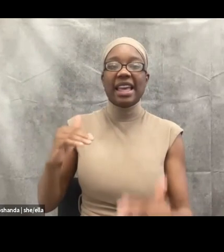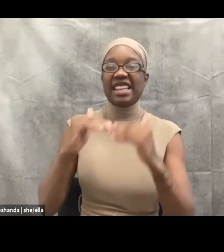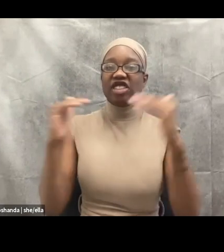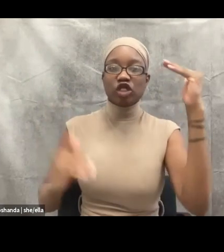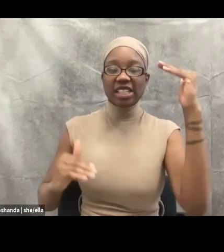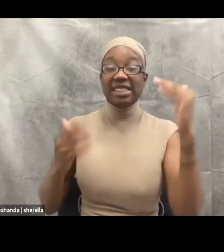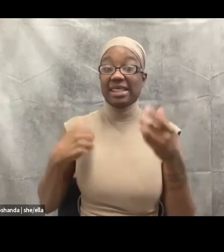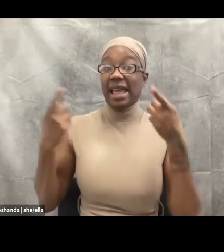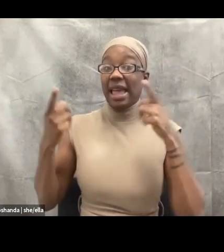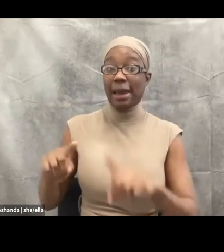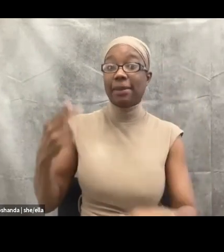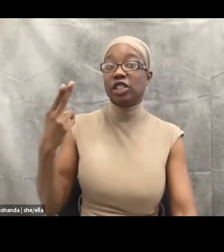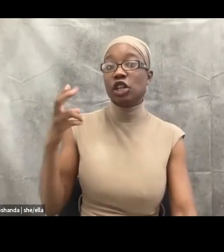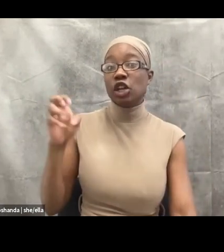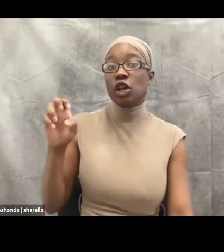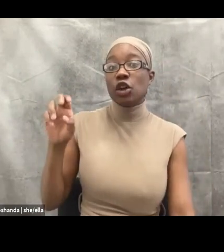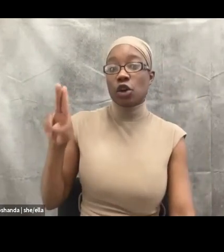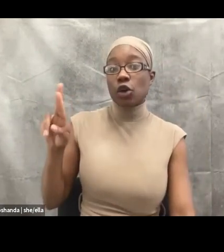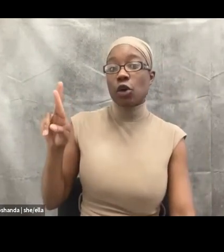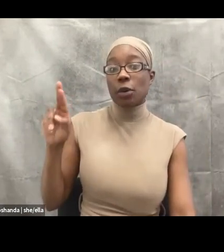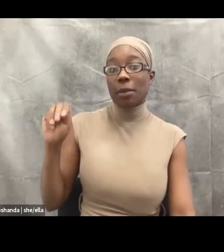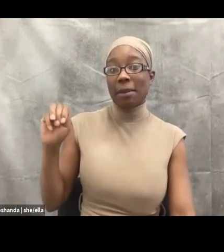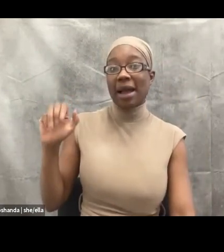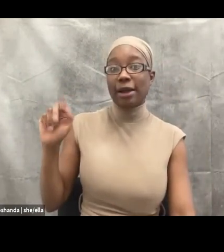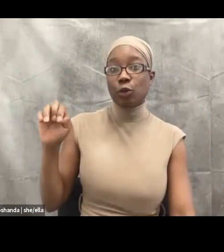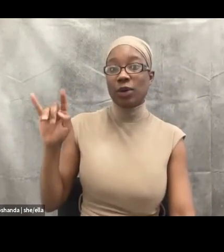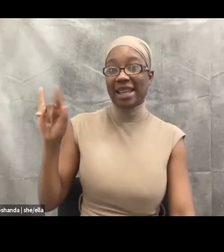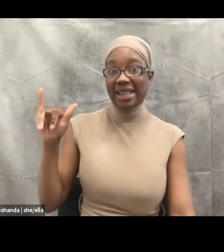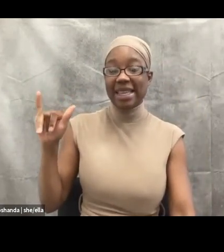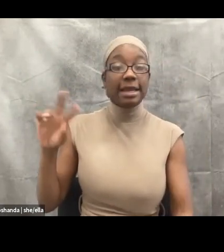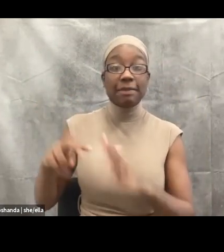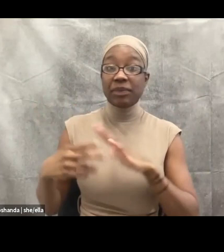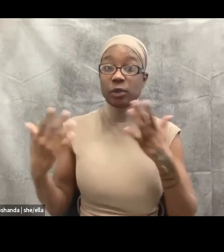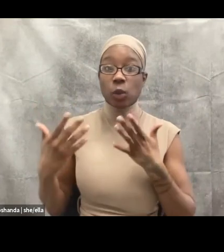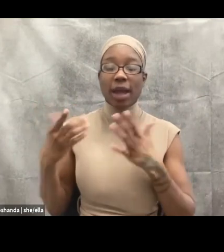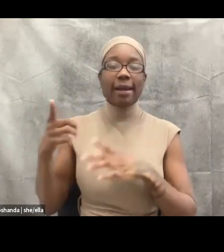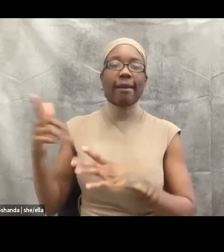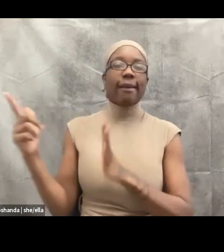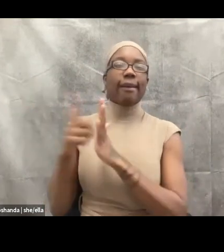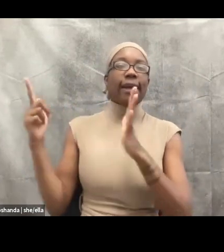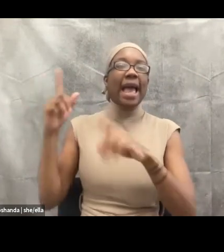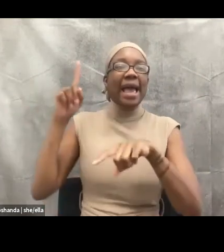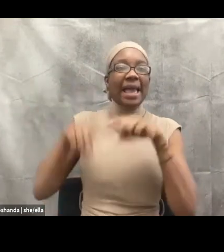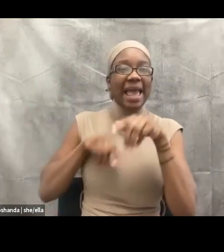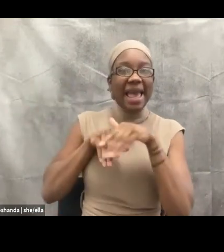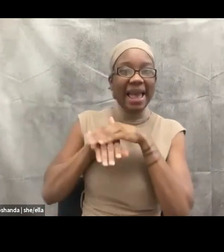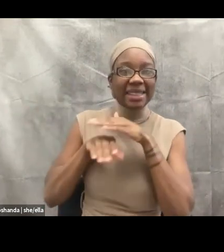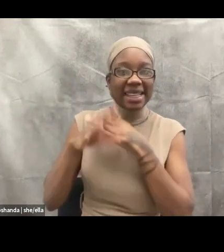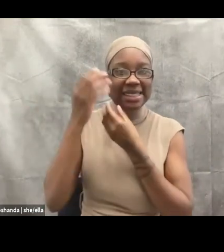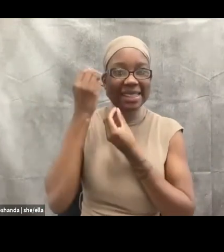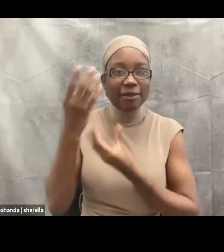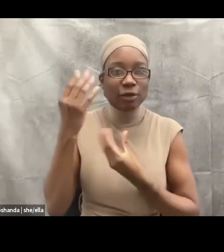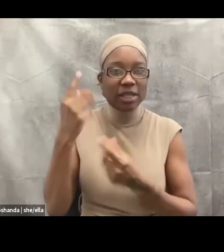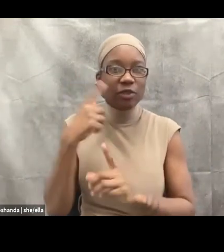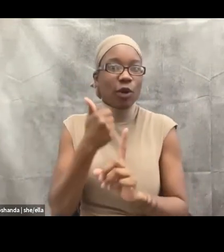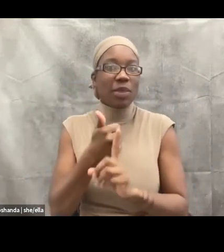accessing information about, um, themselves or about, um, whatever their condition might be, if that's, uh, in the case of